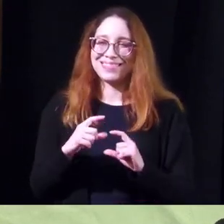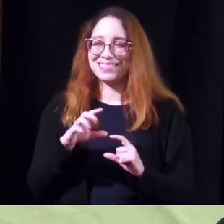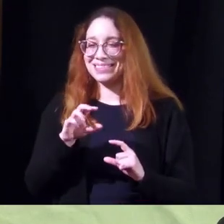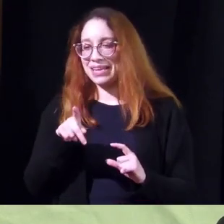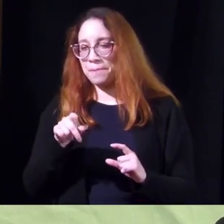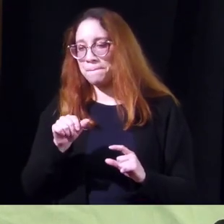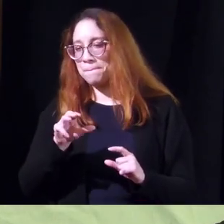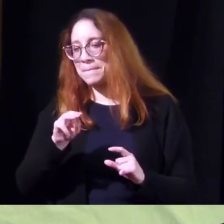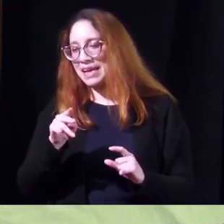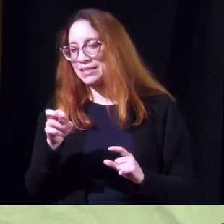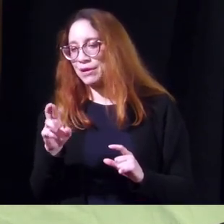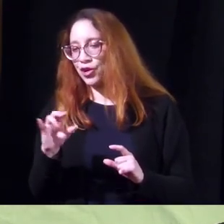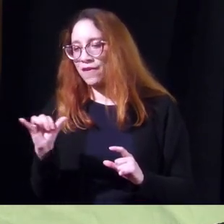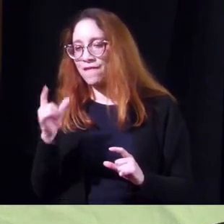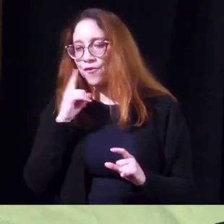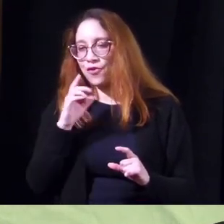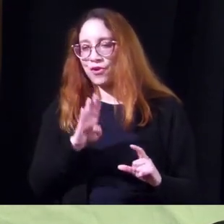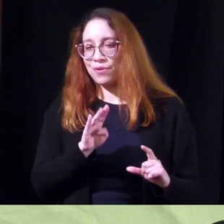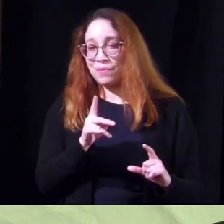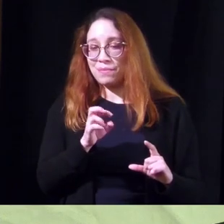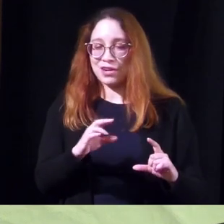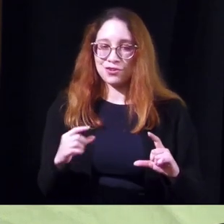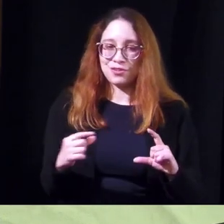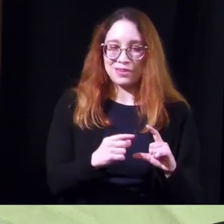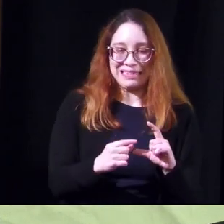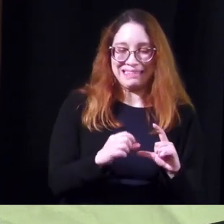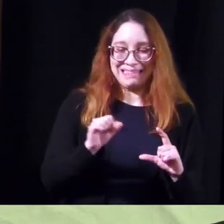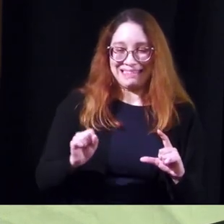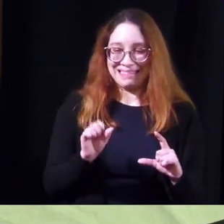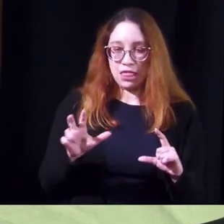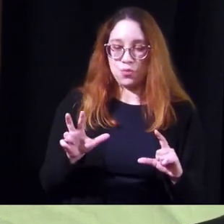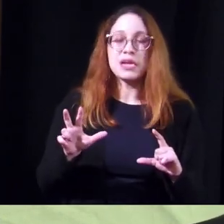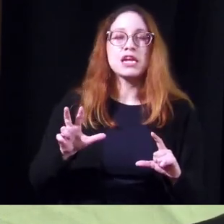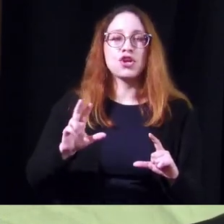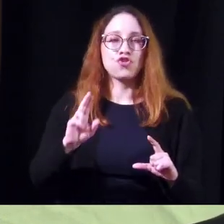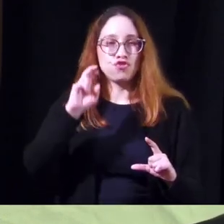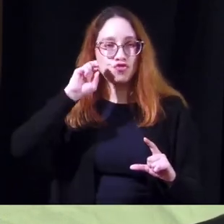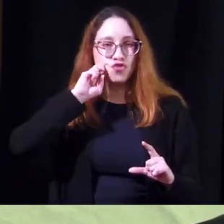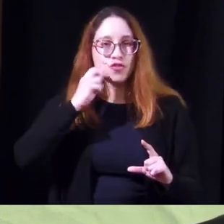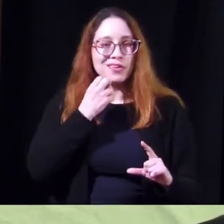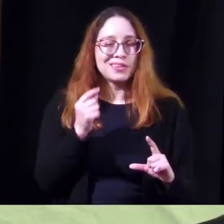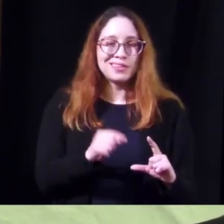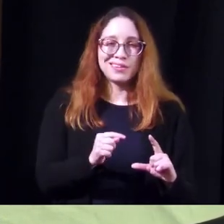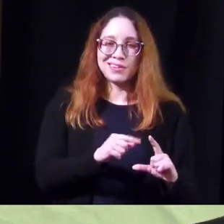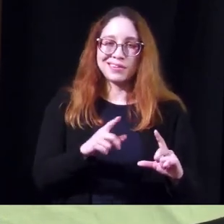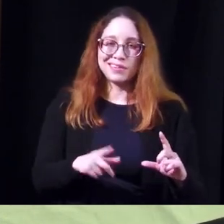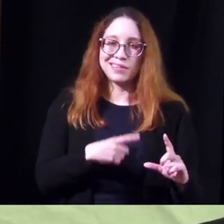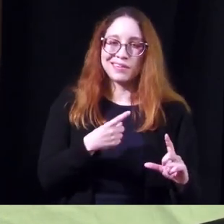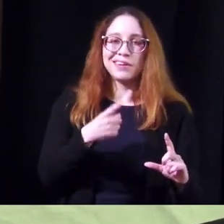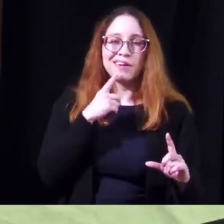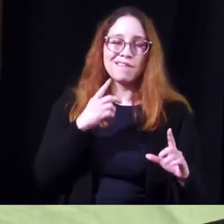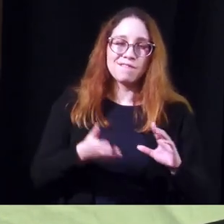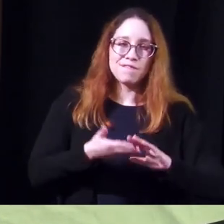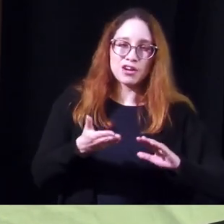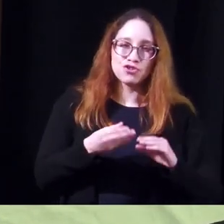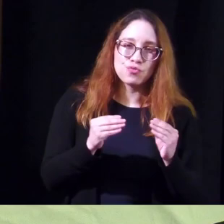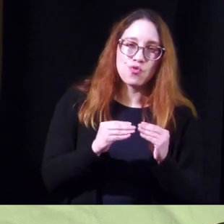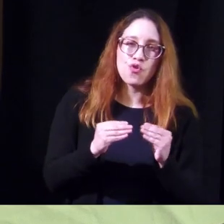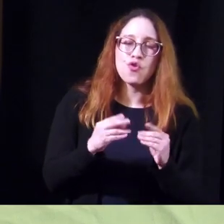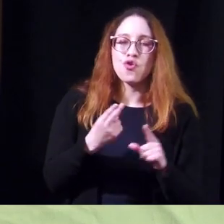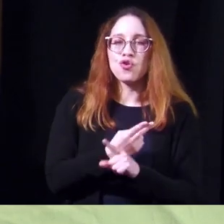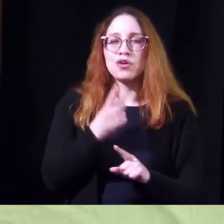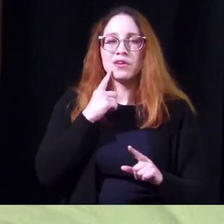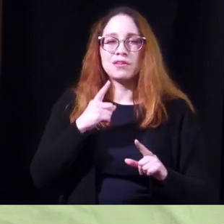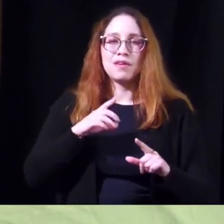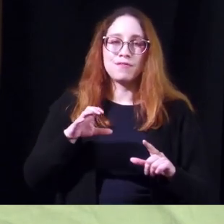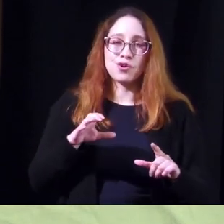but it's it's a way of stimulating the s3 nerve the sacral nerves to to get the bladder to function more effectively it's used for